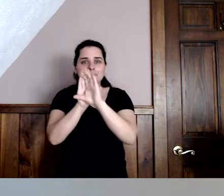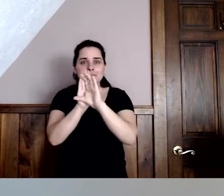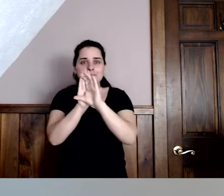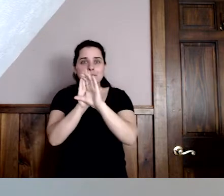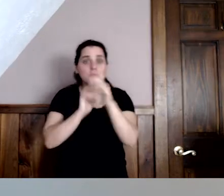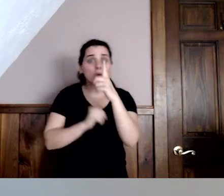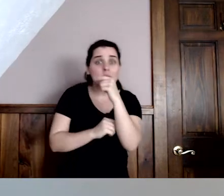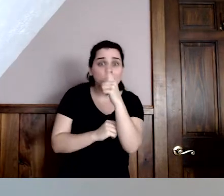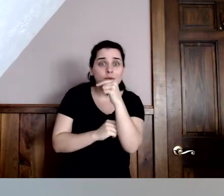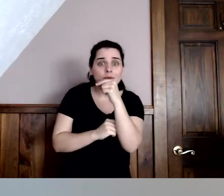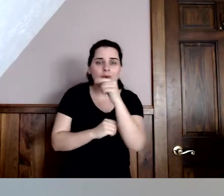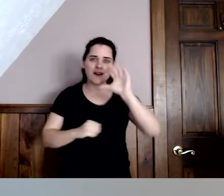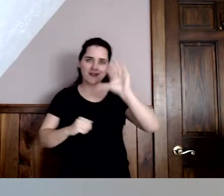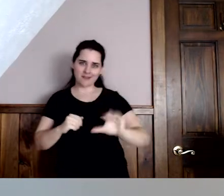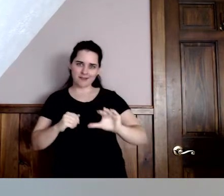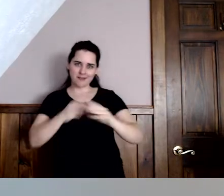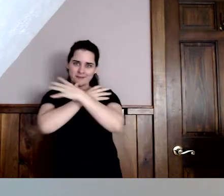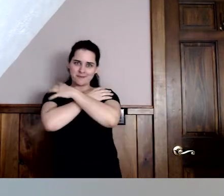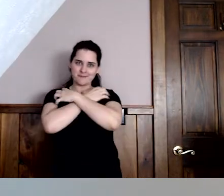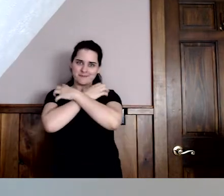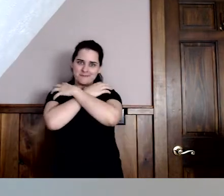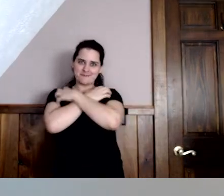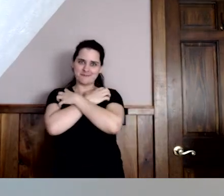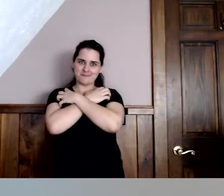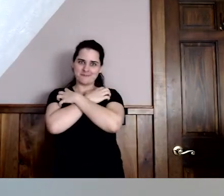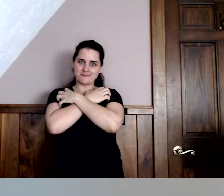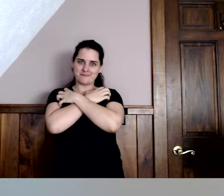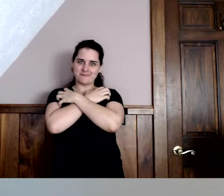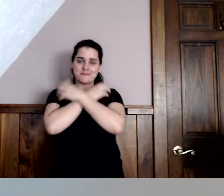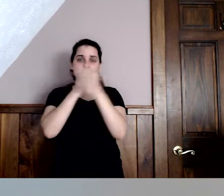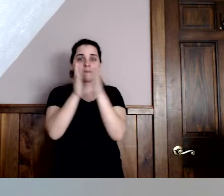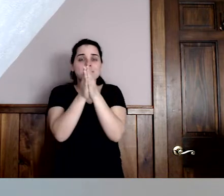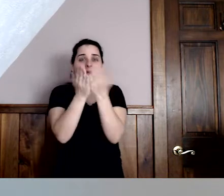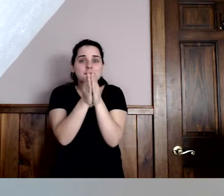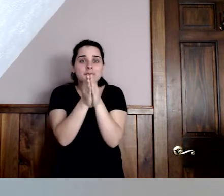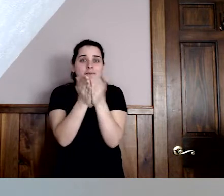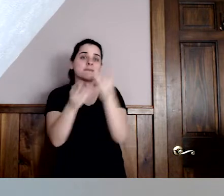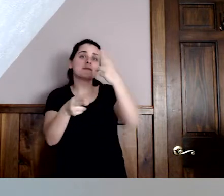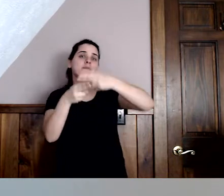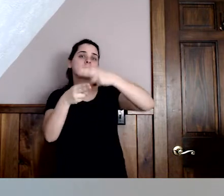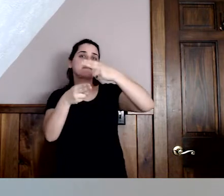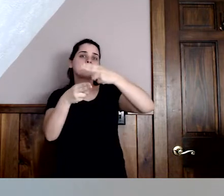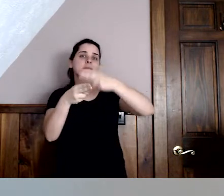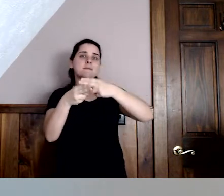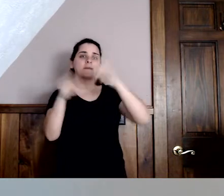and this book is called A Kiss for Little Bear.